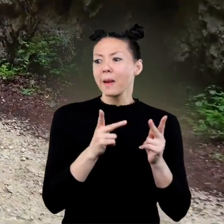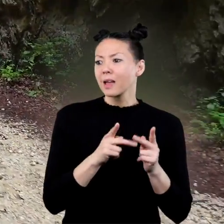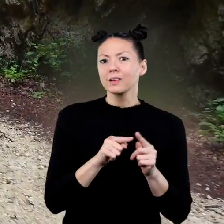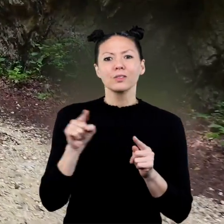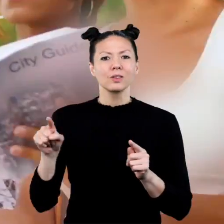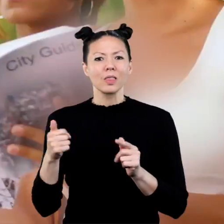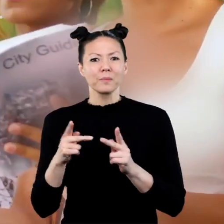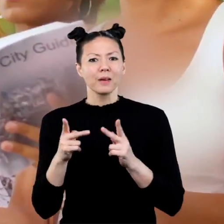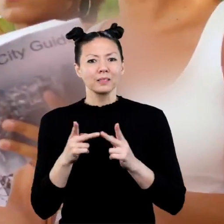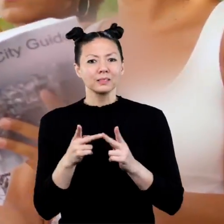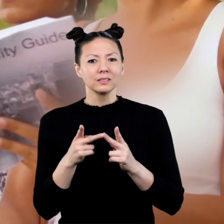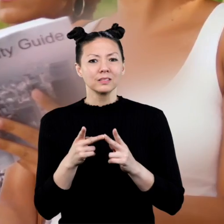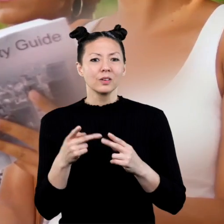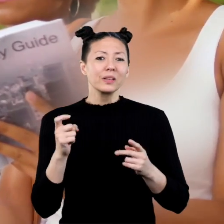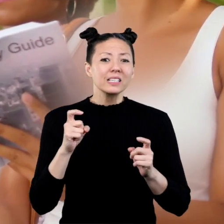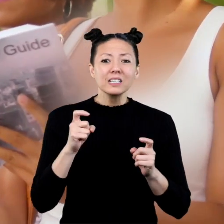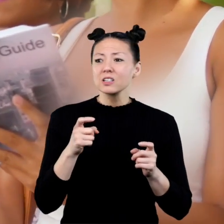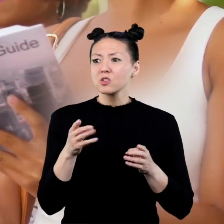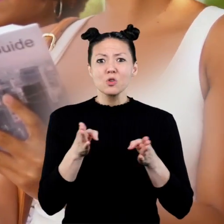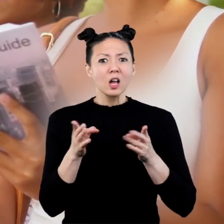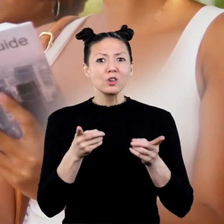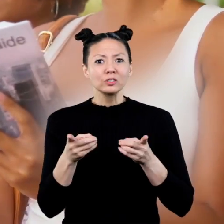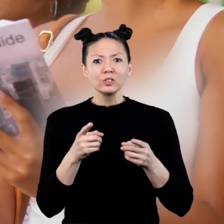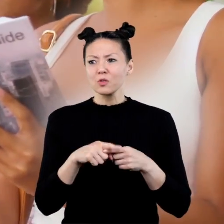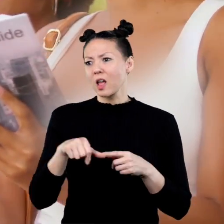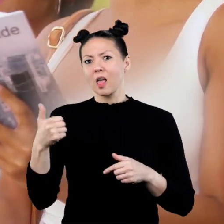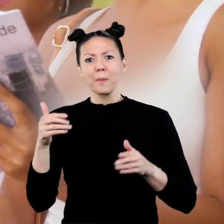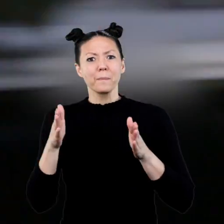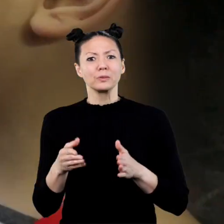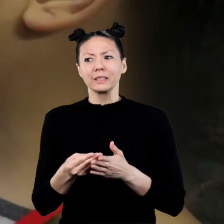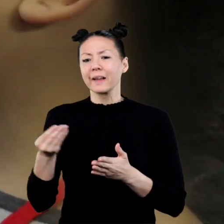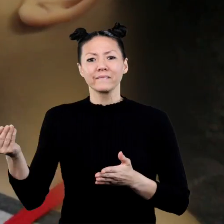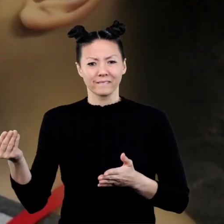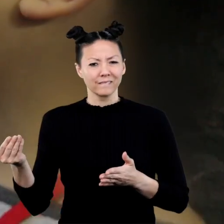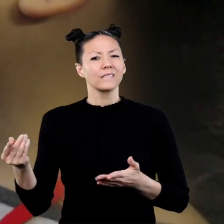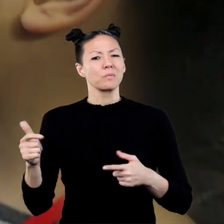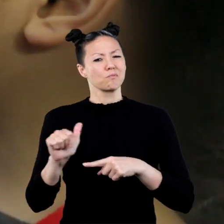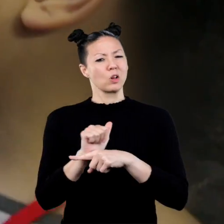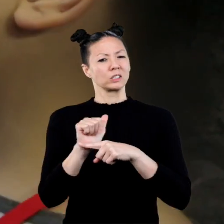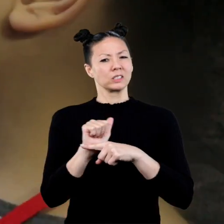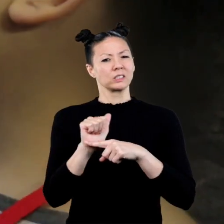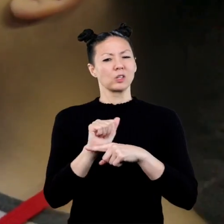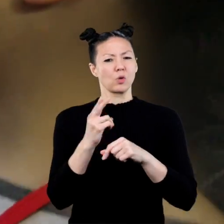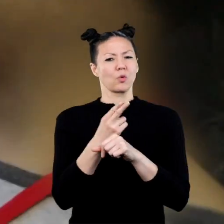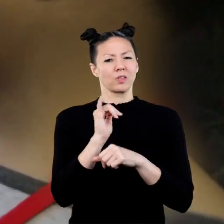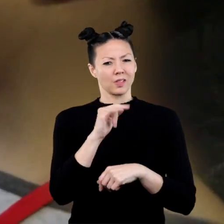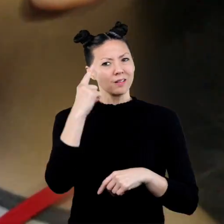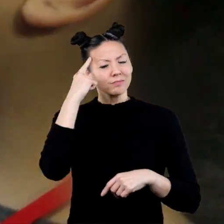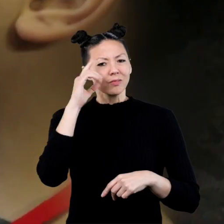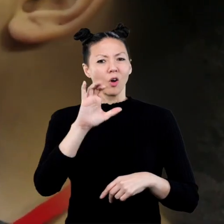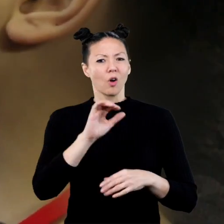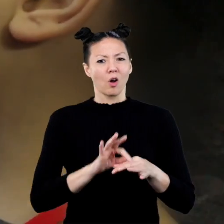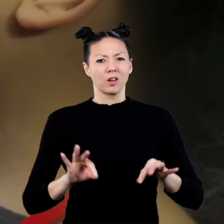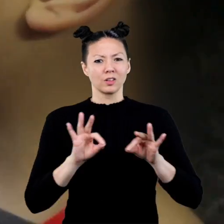place, or when you need to give directions to another person. You can practice using the cardinal directions while riding in a